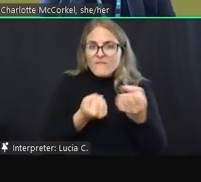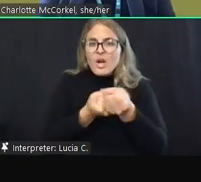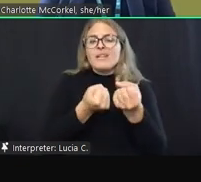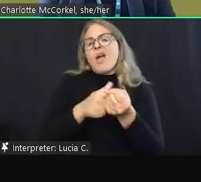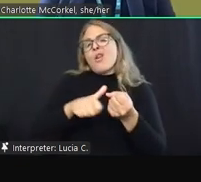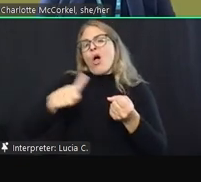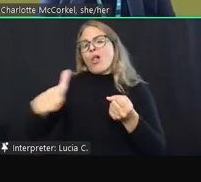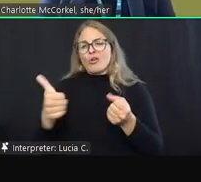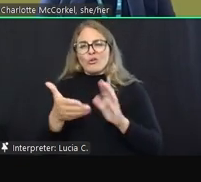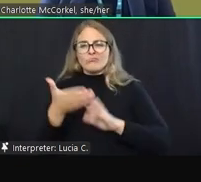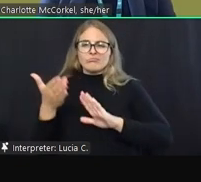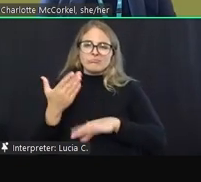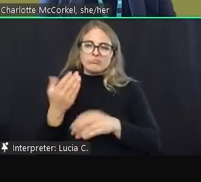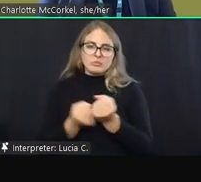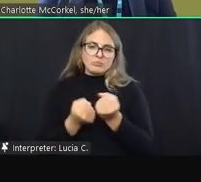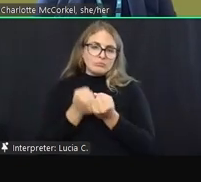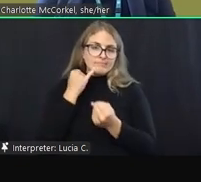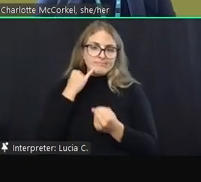supports.